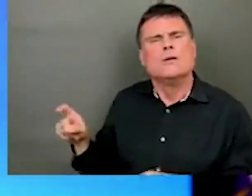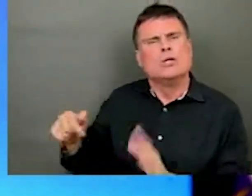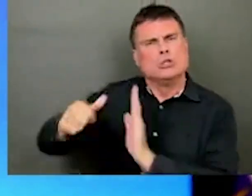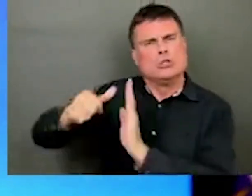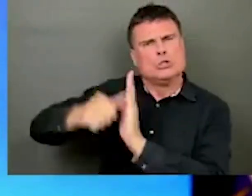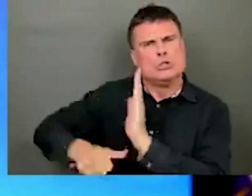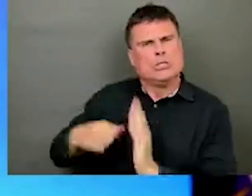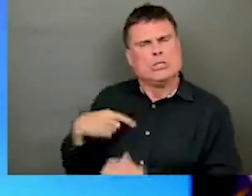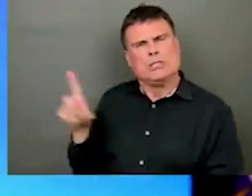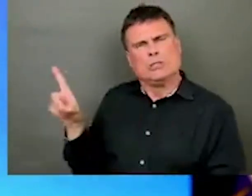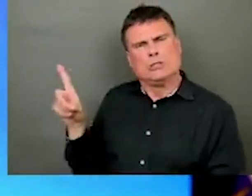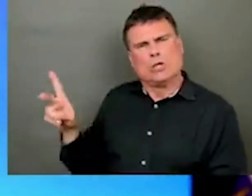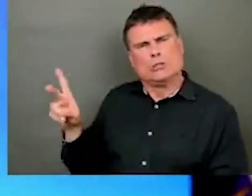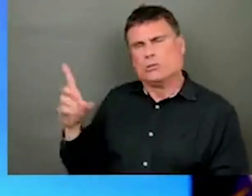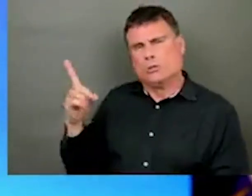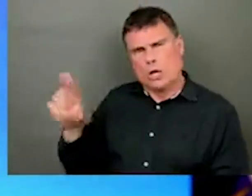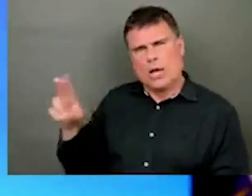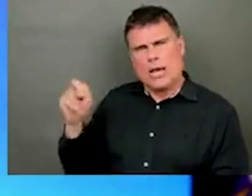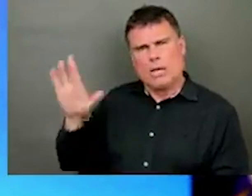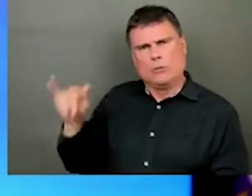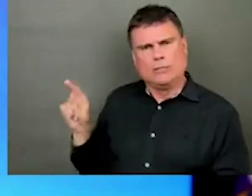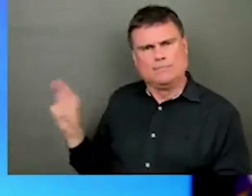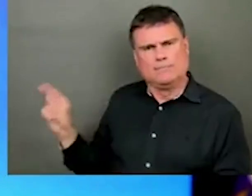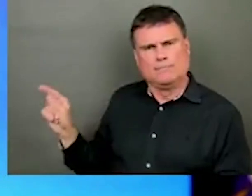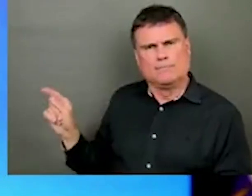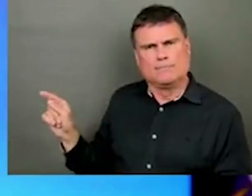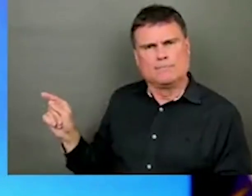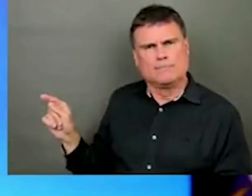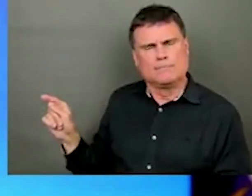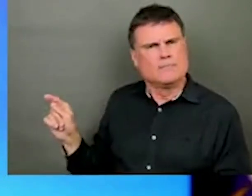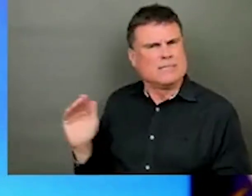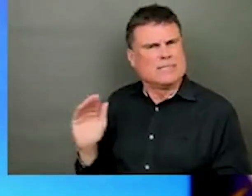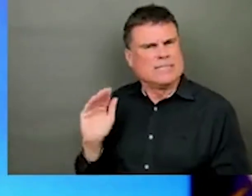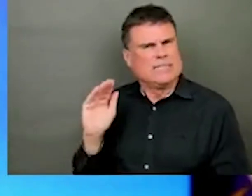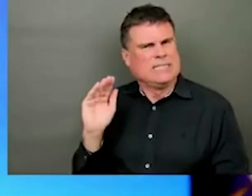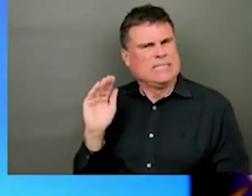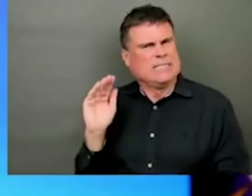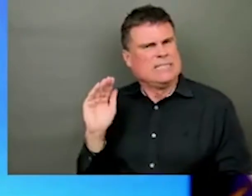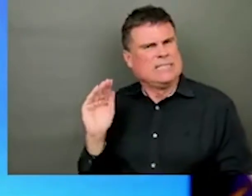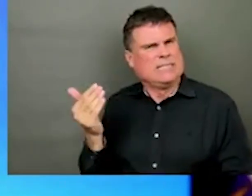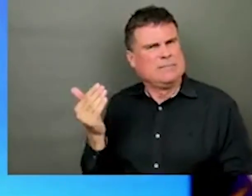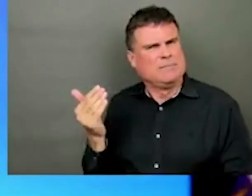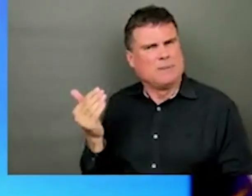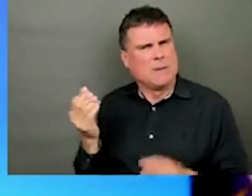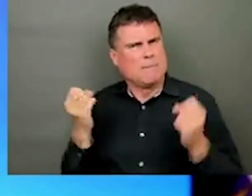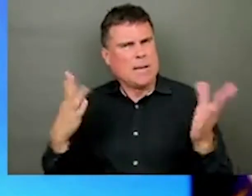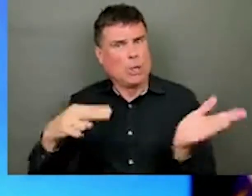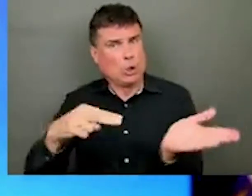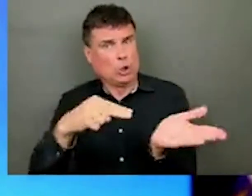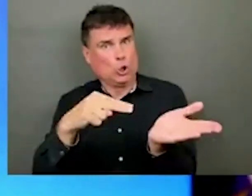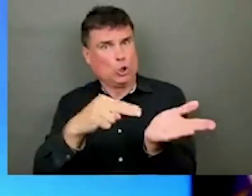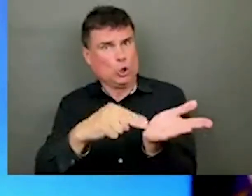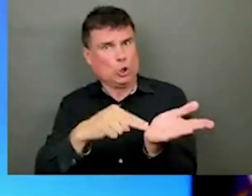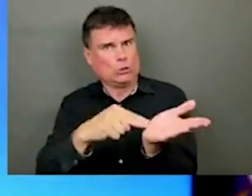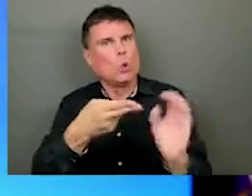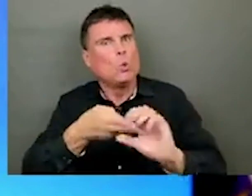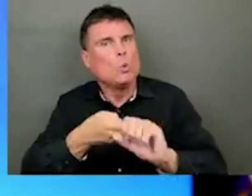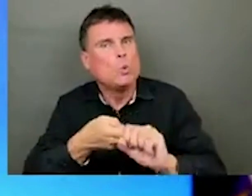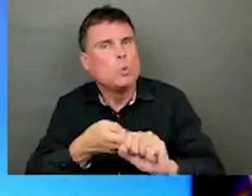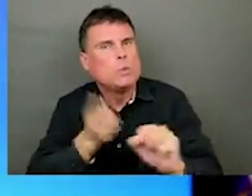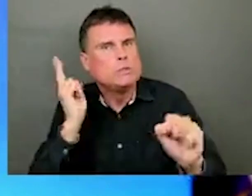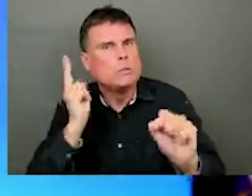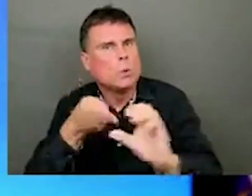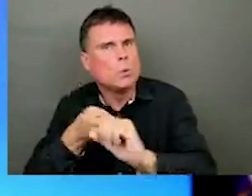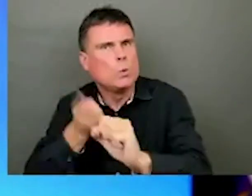wants to respond, well. It's anecdotal evidence at this point, but all signs point to a lot of nurses leaving the profession in significant